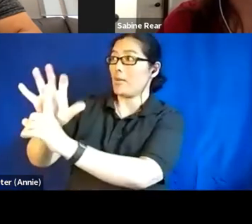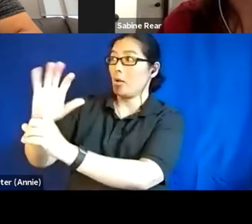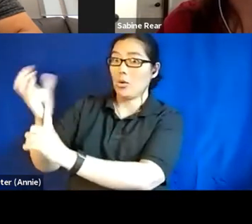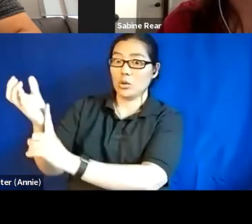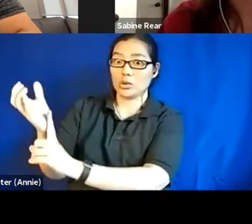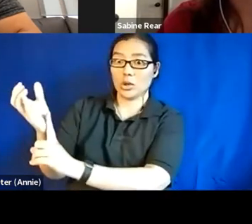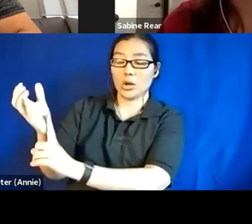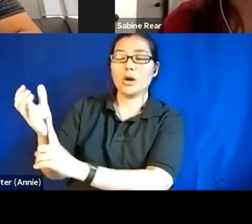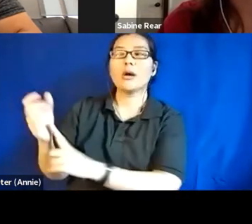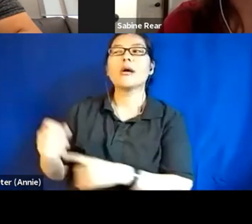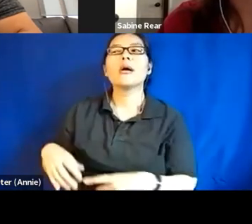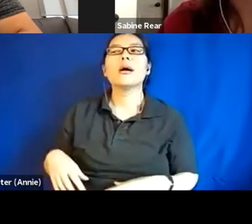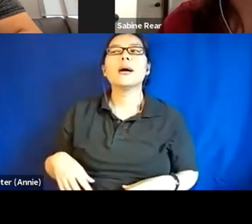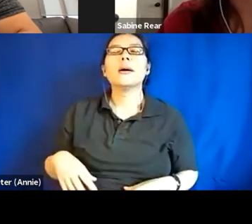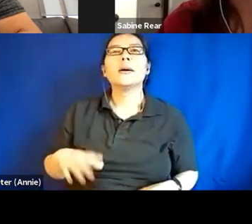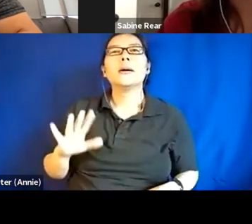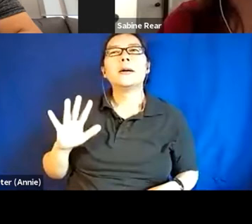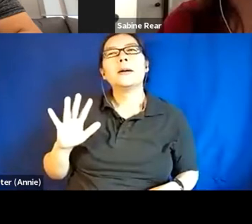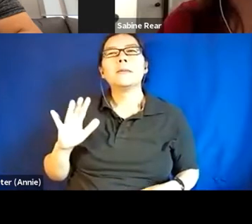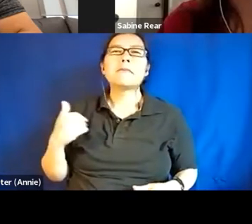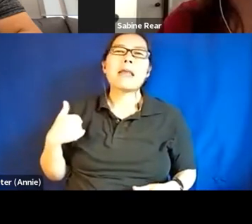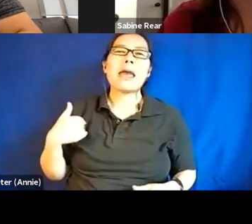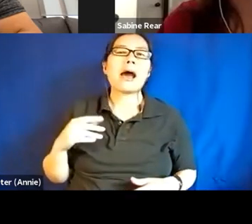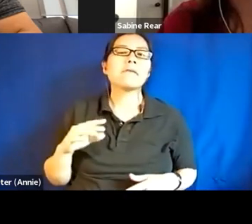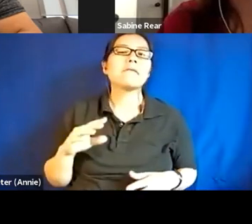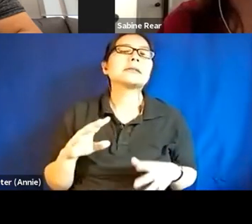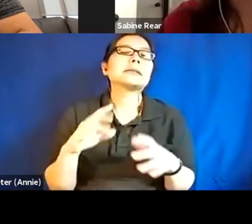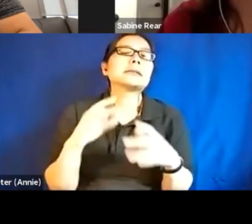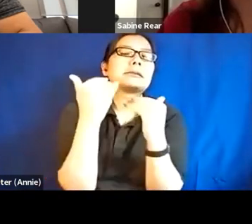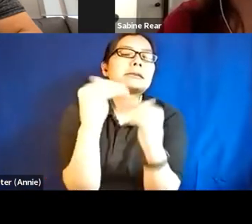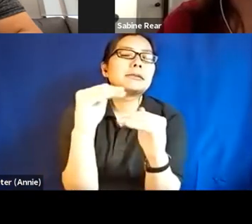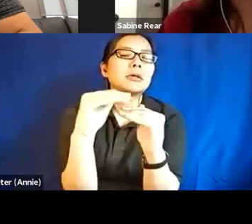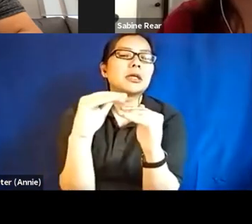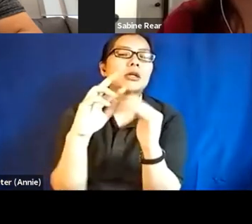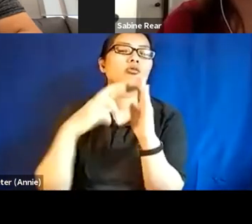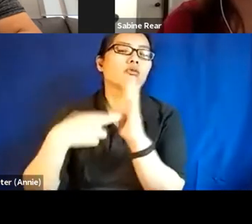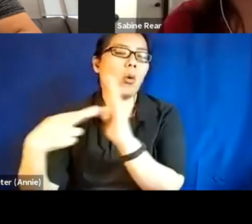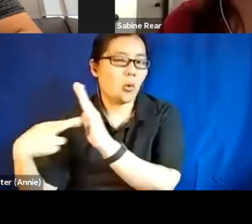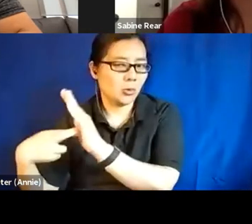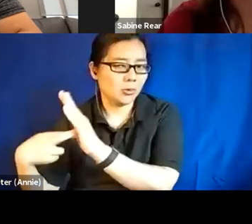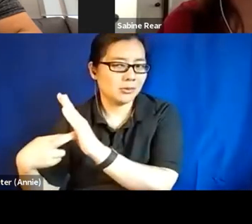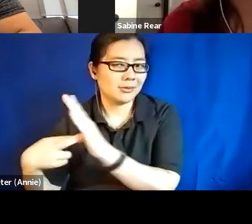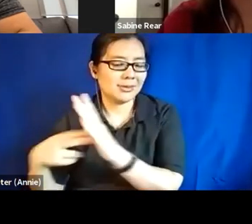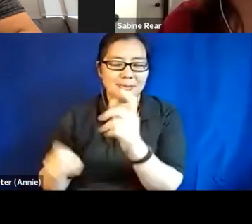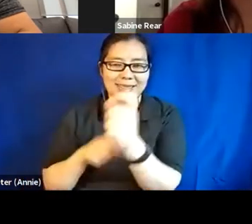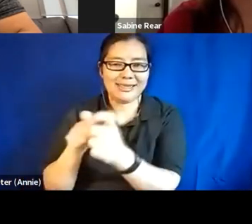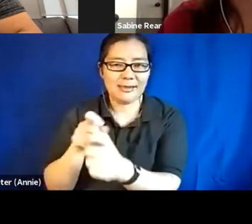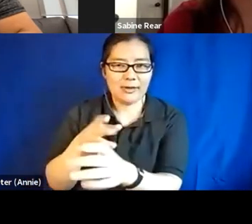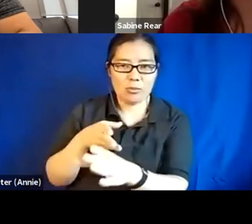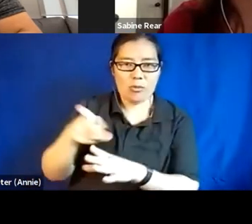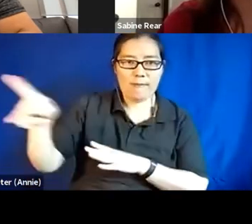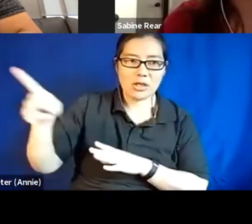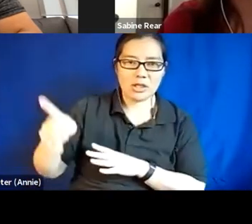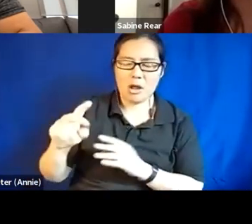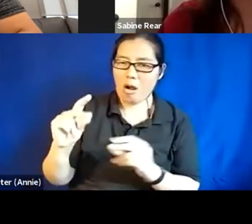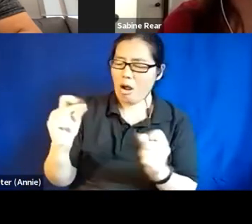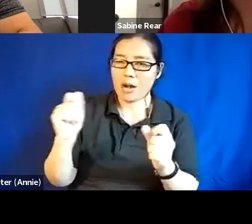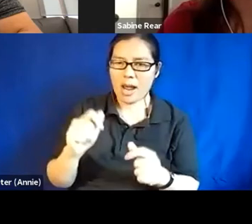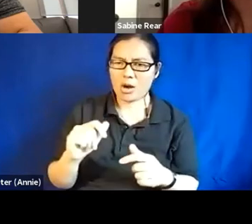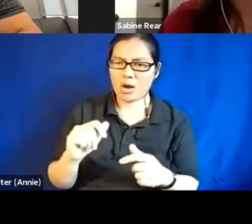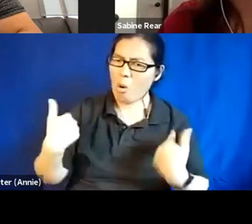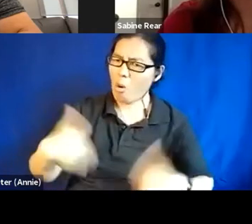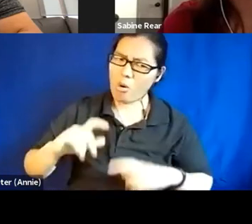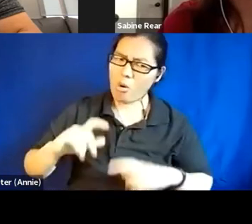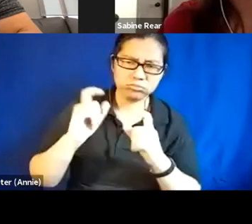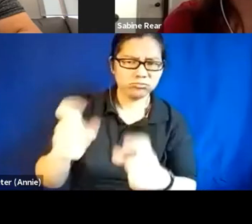way, they're provided, uh, parts or, and often professions that automatically give them respect, like judge, lawyer,